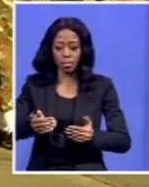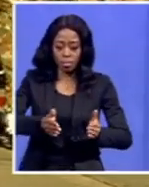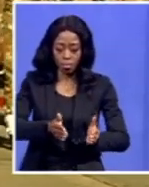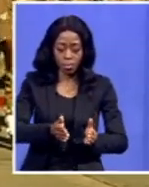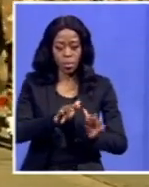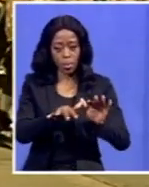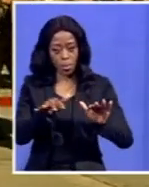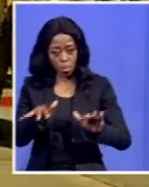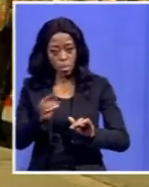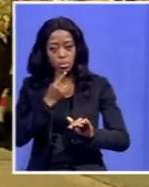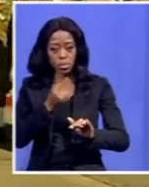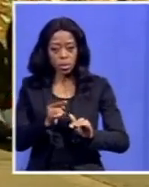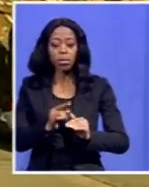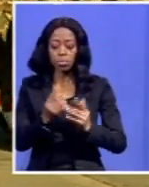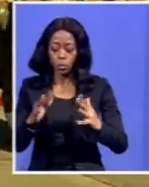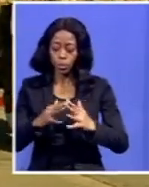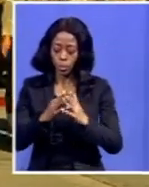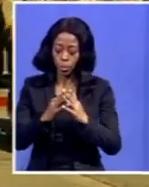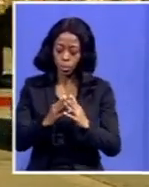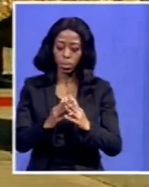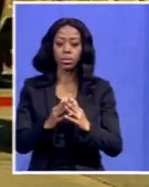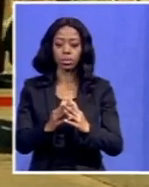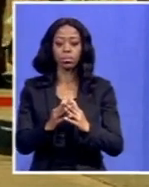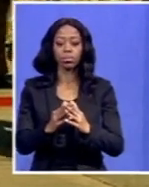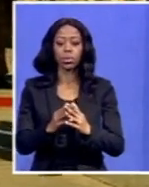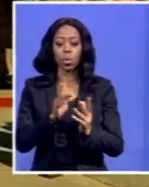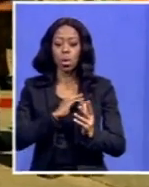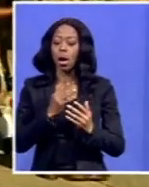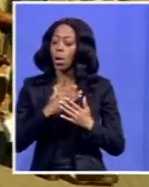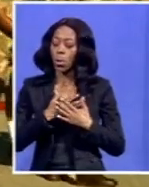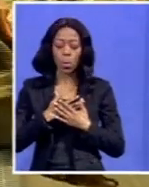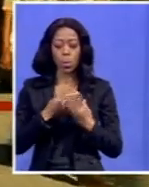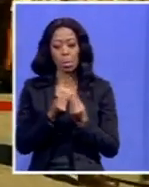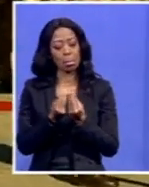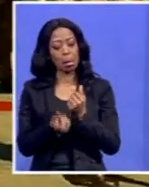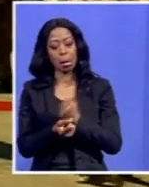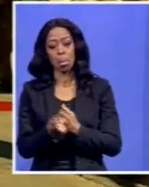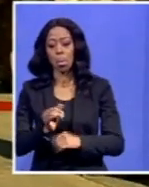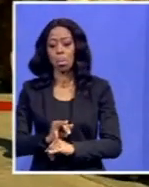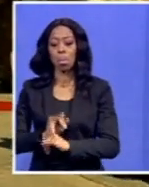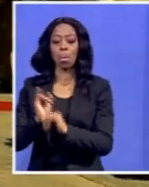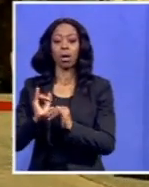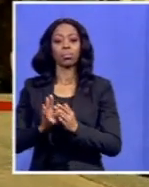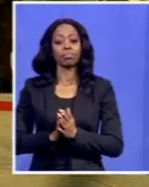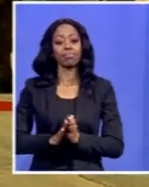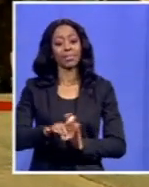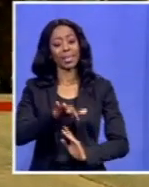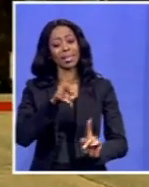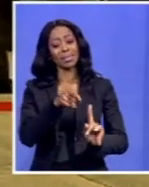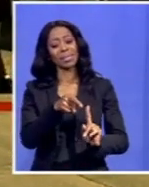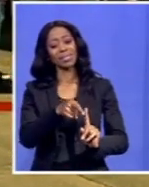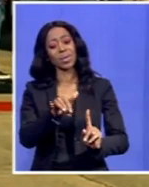to them, we are one in the tragedy that has befallen them. Which areas specifically?